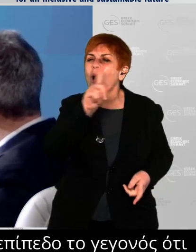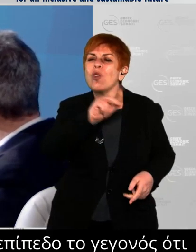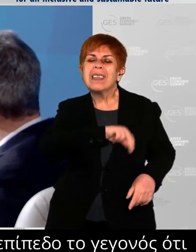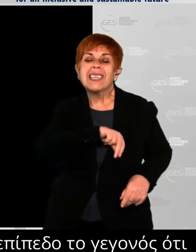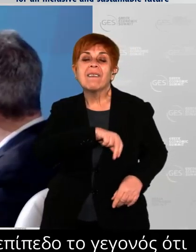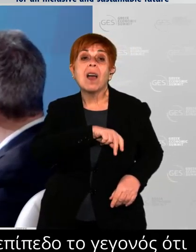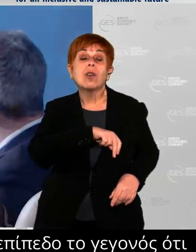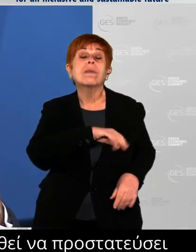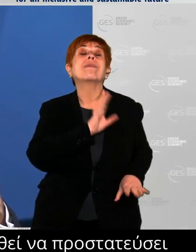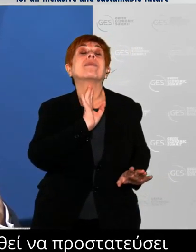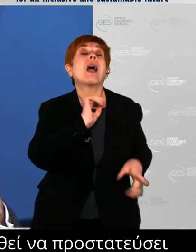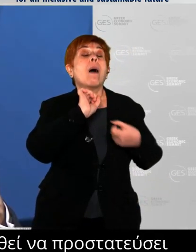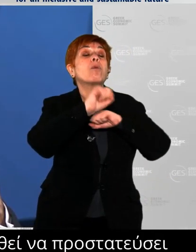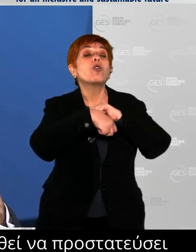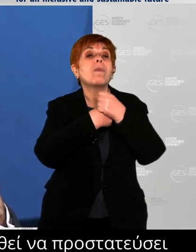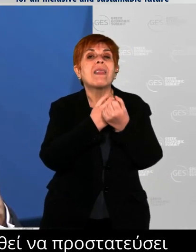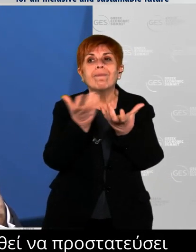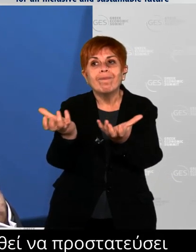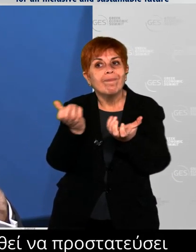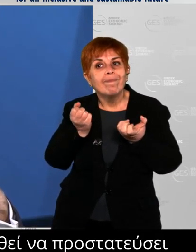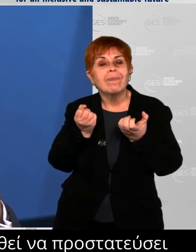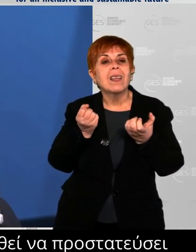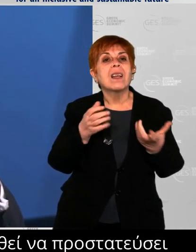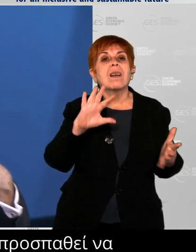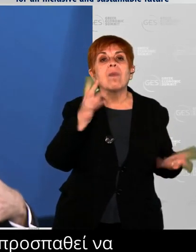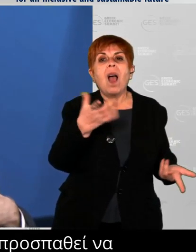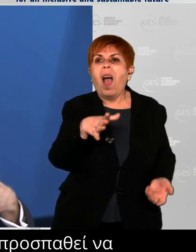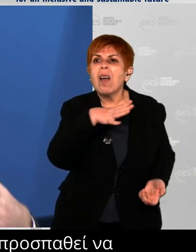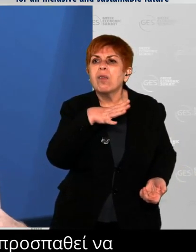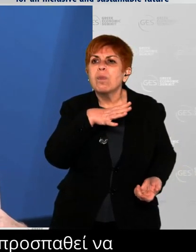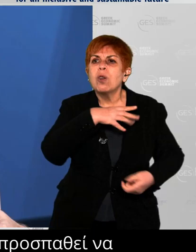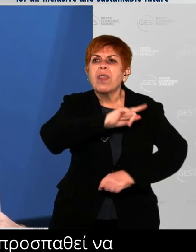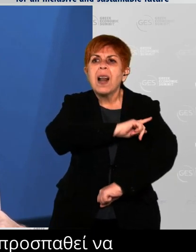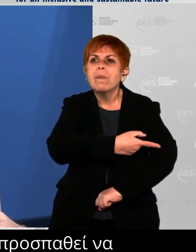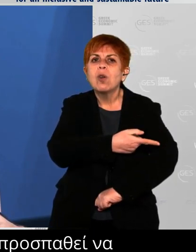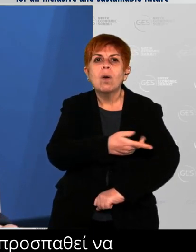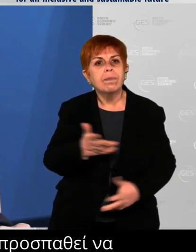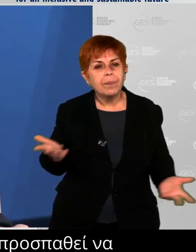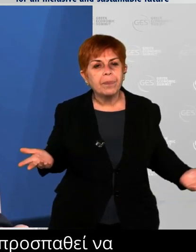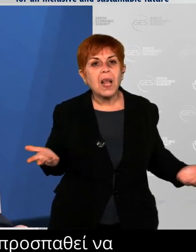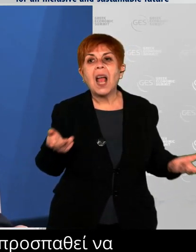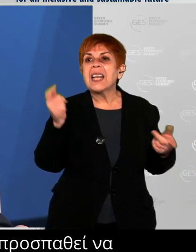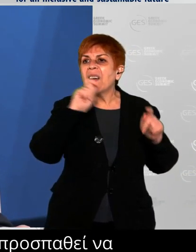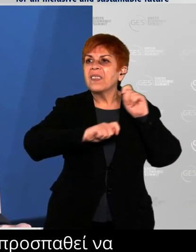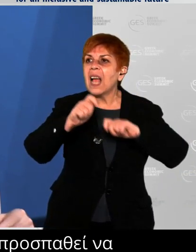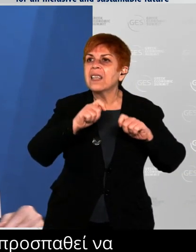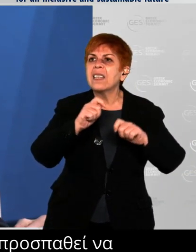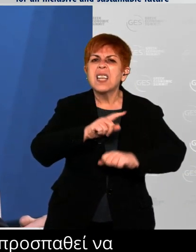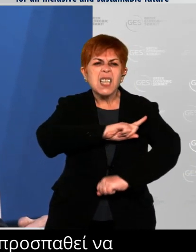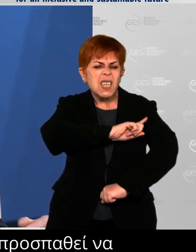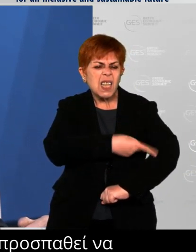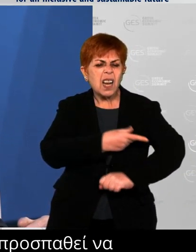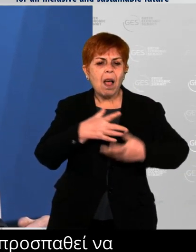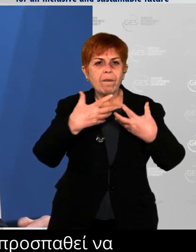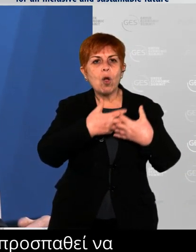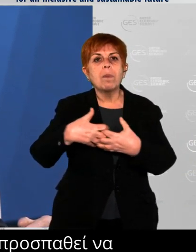attract as much human capital back as possible and then build the strongest possible industry, oftentimes in